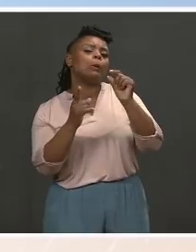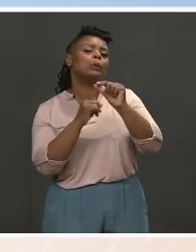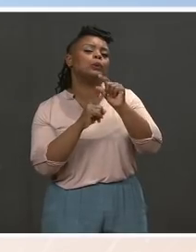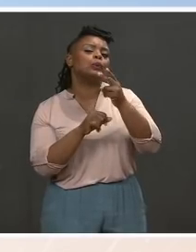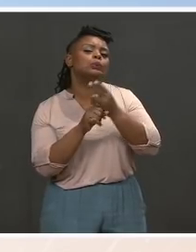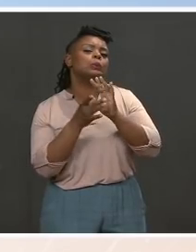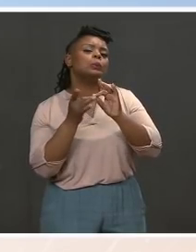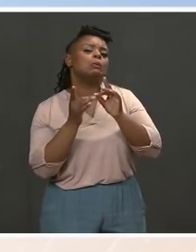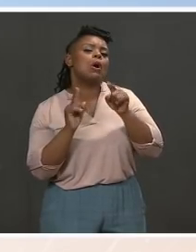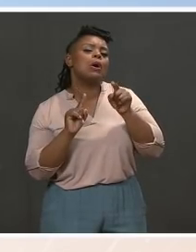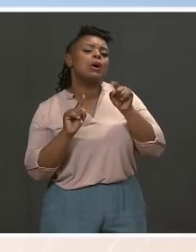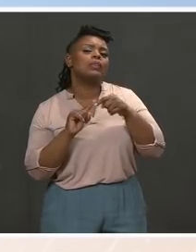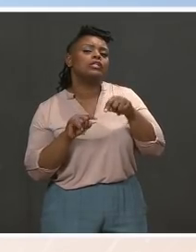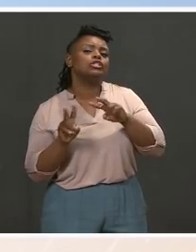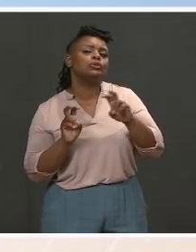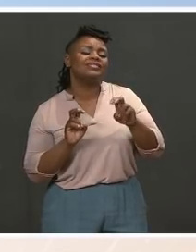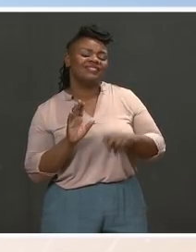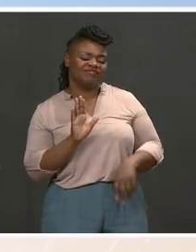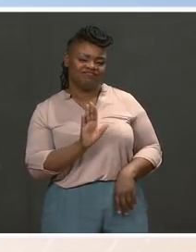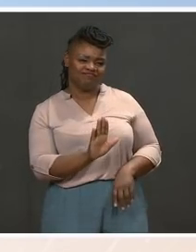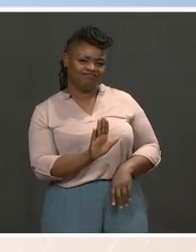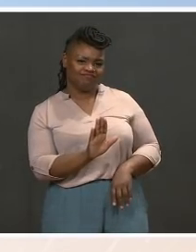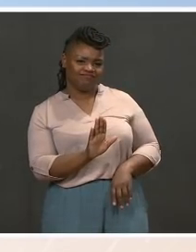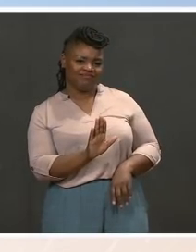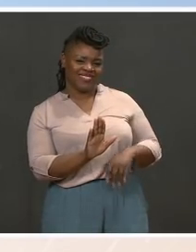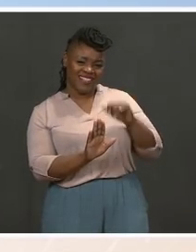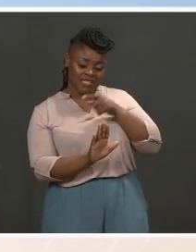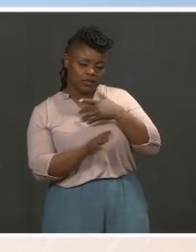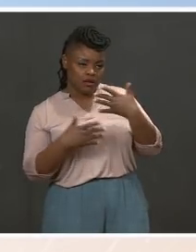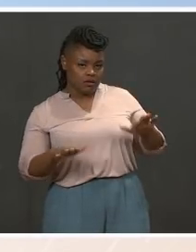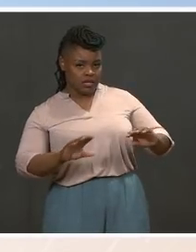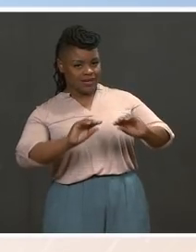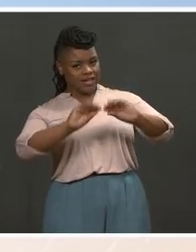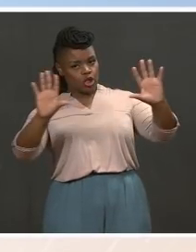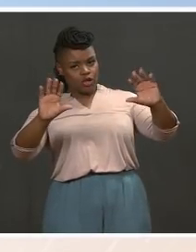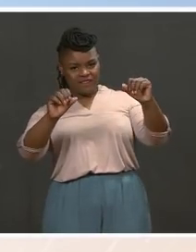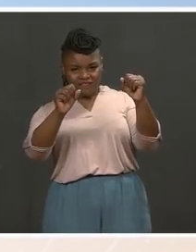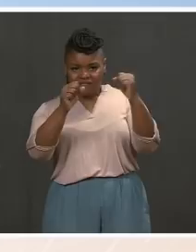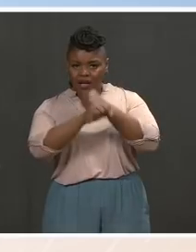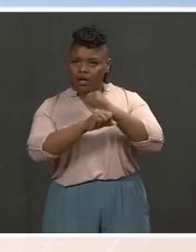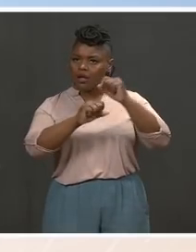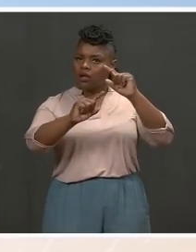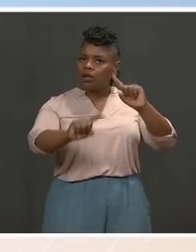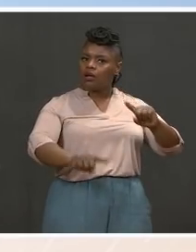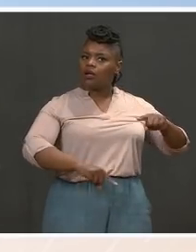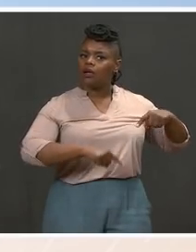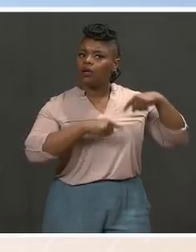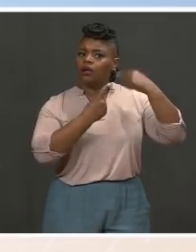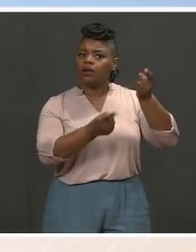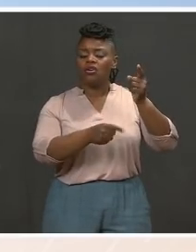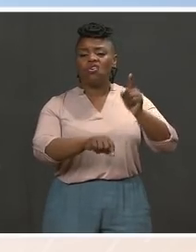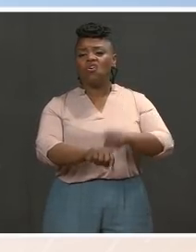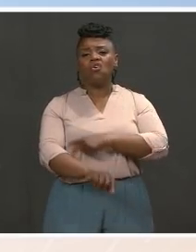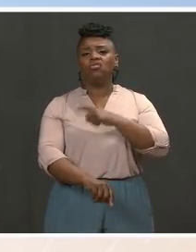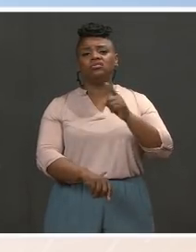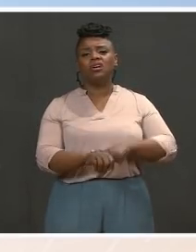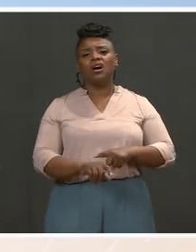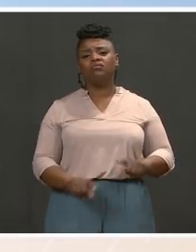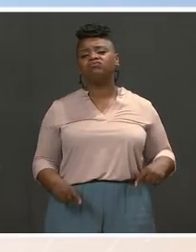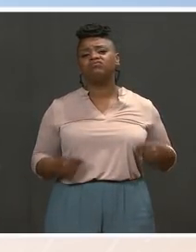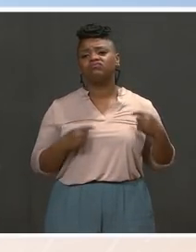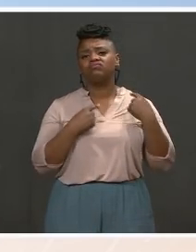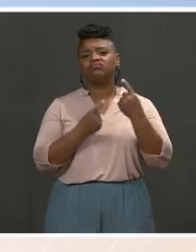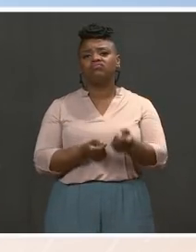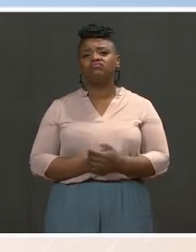fights. And he has fought the fights on the Brady Bill, on the assault weapons ban, on getting legislation passed. It wasn't successful, as was alluded to earlier